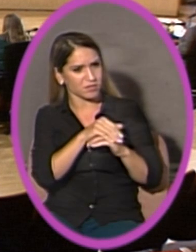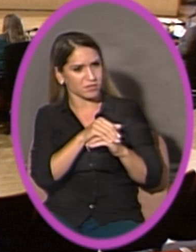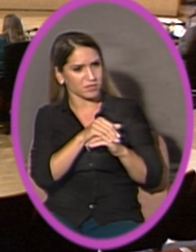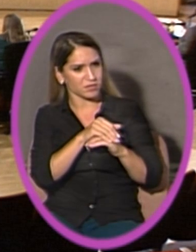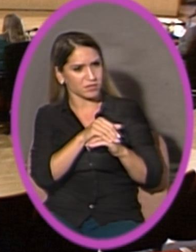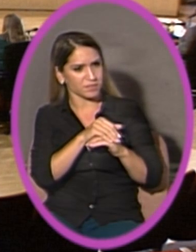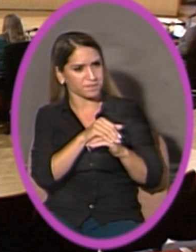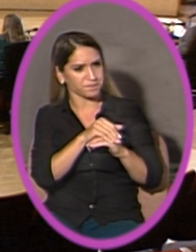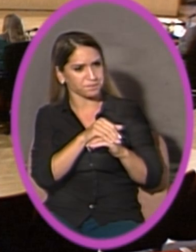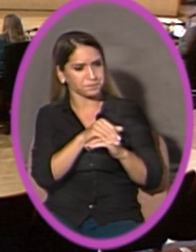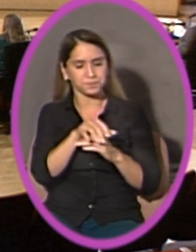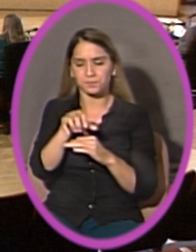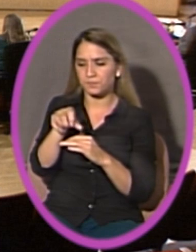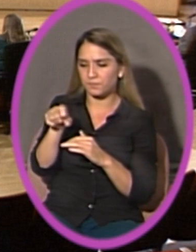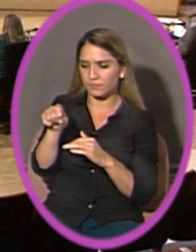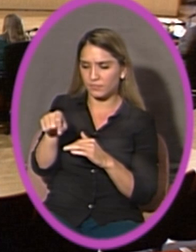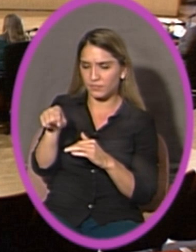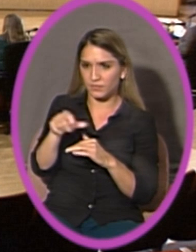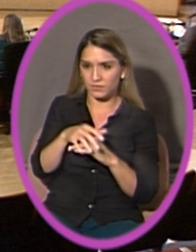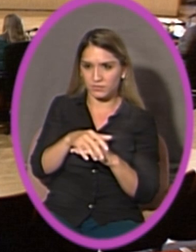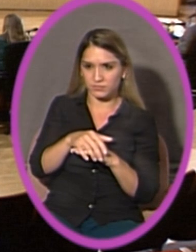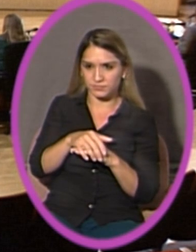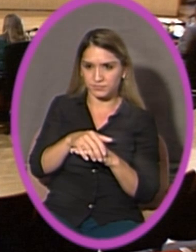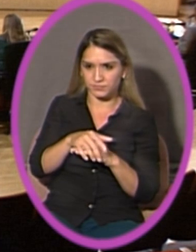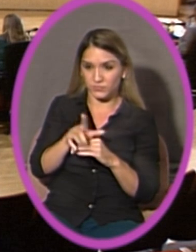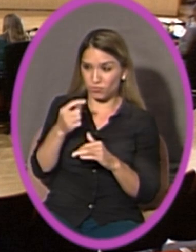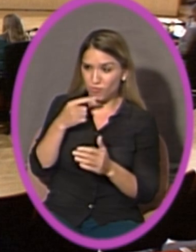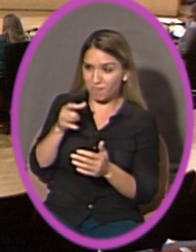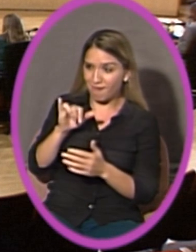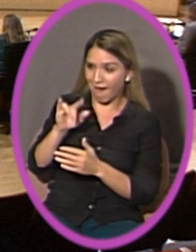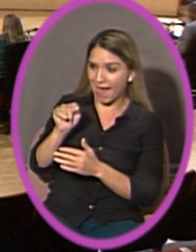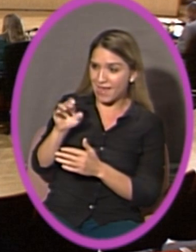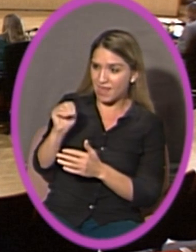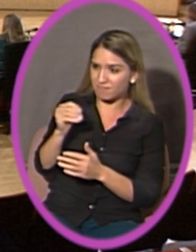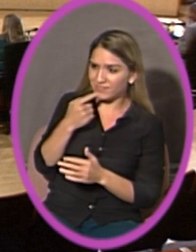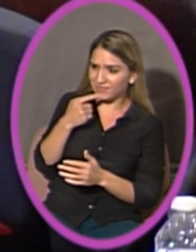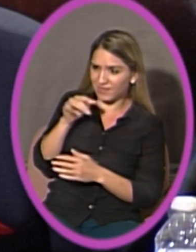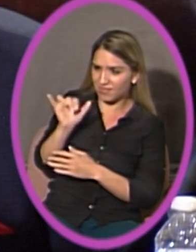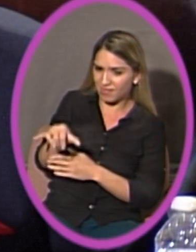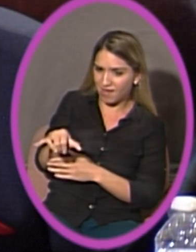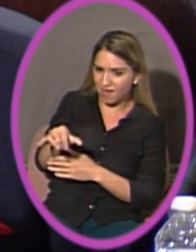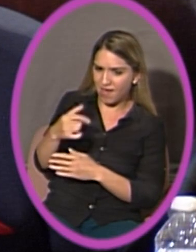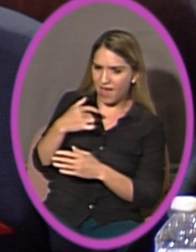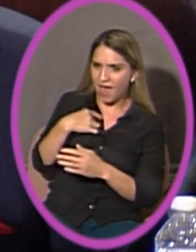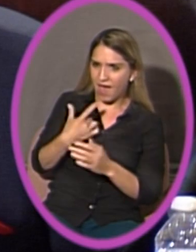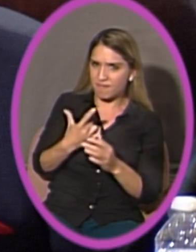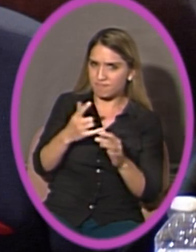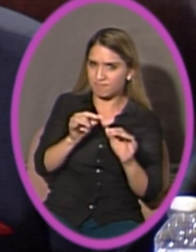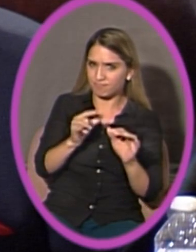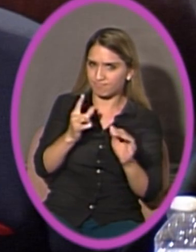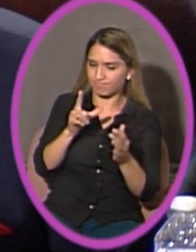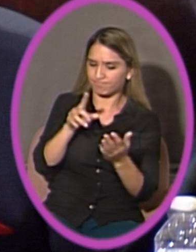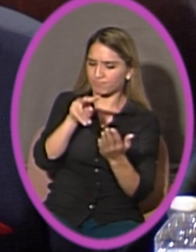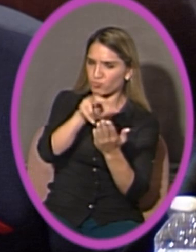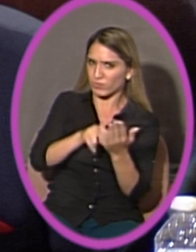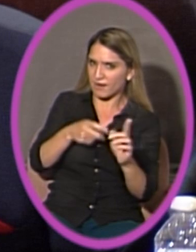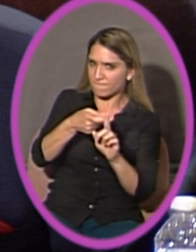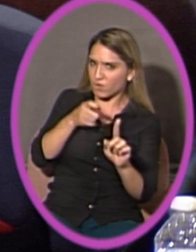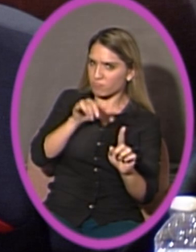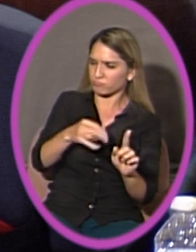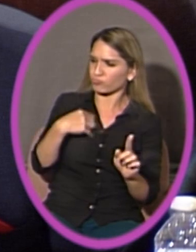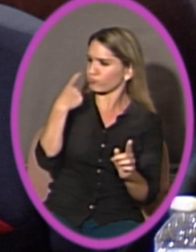Yes, ma'am. That's what your item said, sir. Yes. I'm only repeating what I read. Yes,'am.